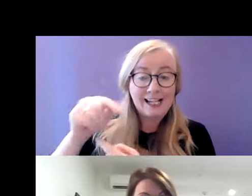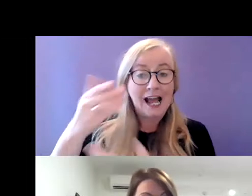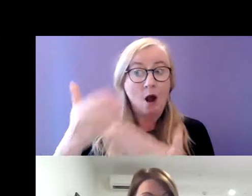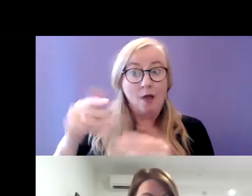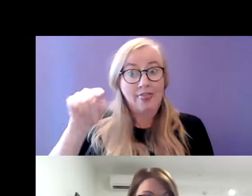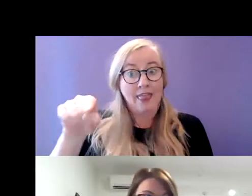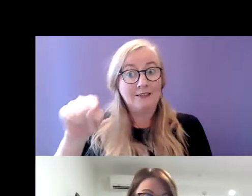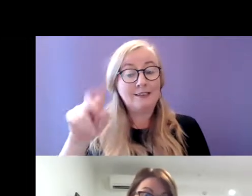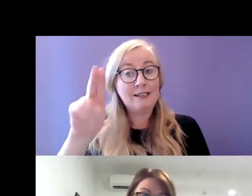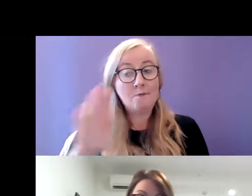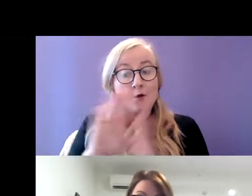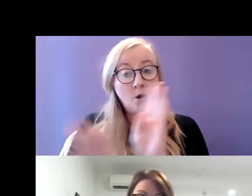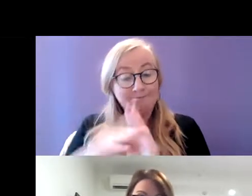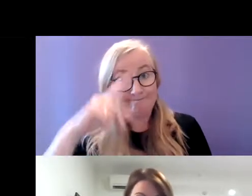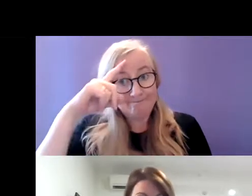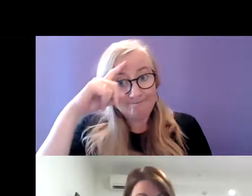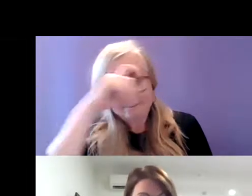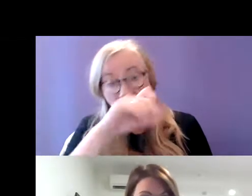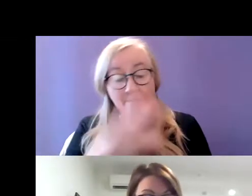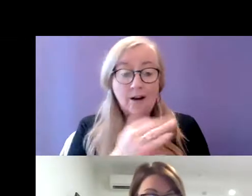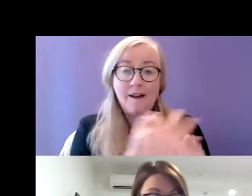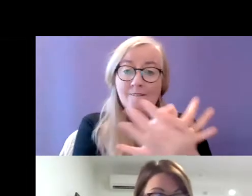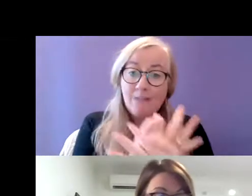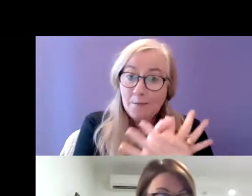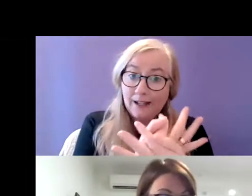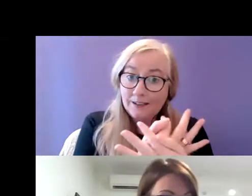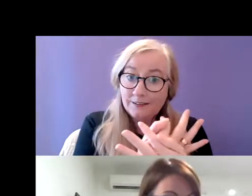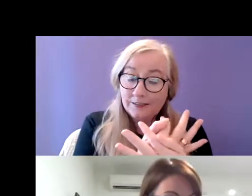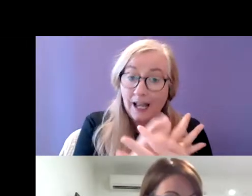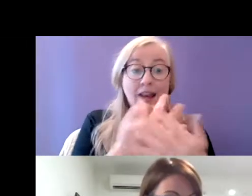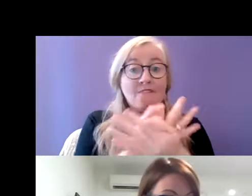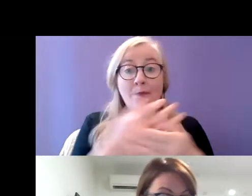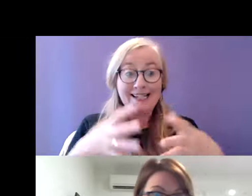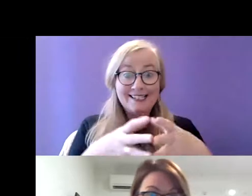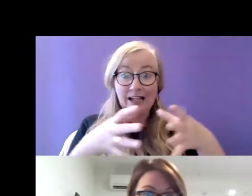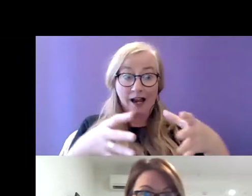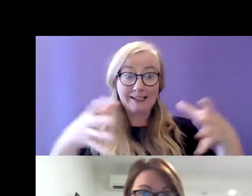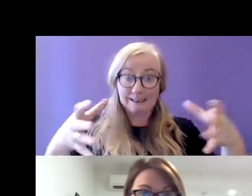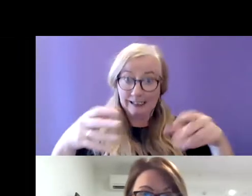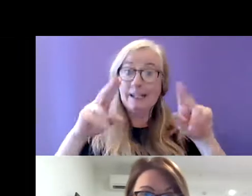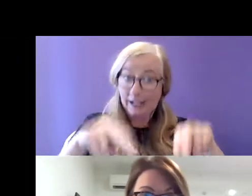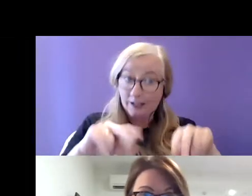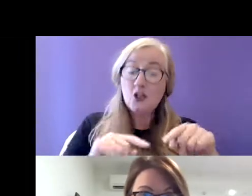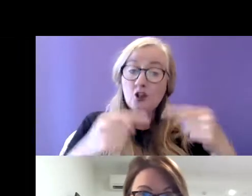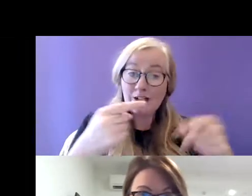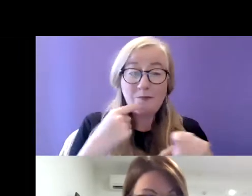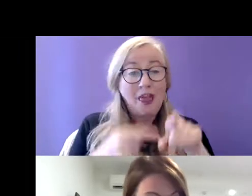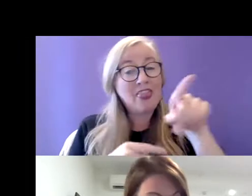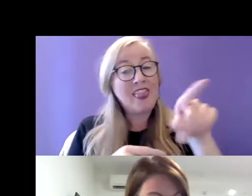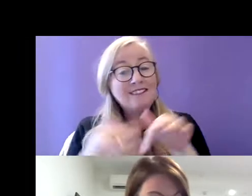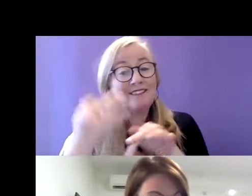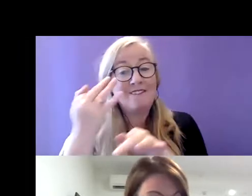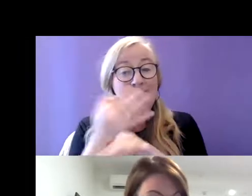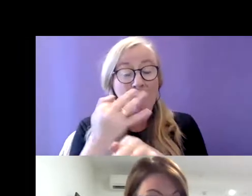very difficult circumstances for families and coupled with family size can be quite challenging. So this father, Aliki,